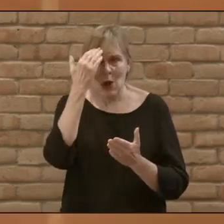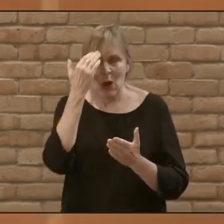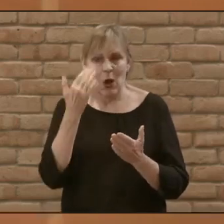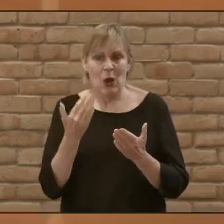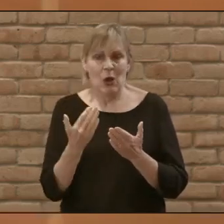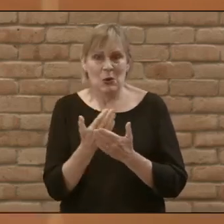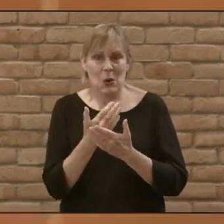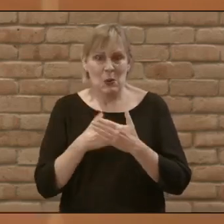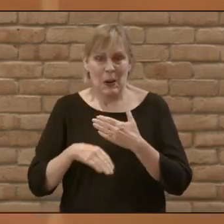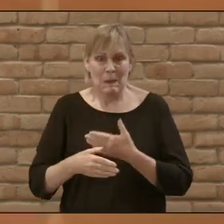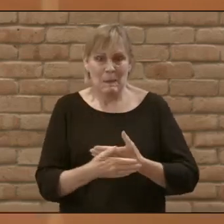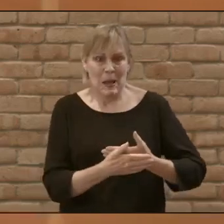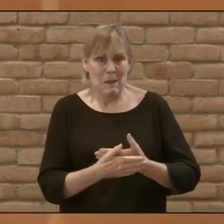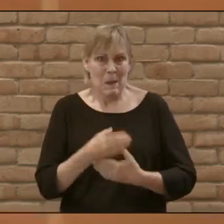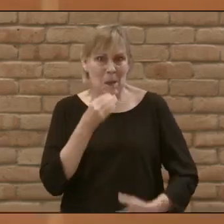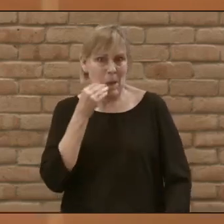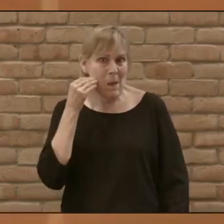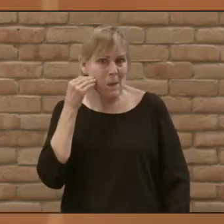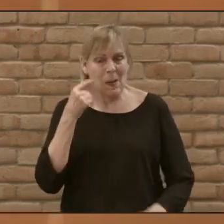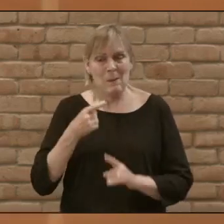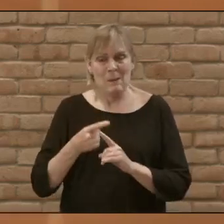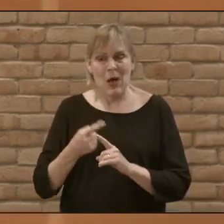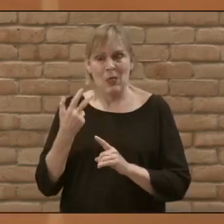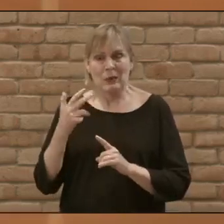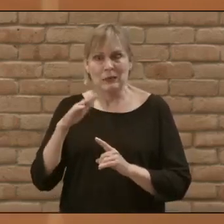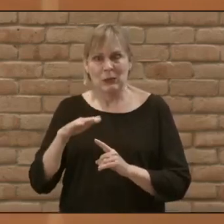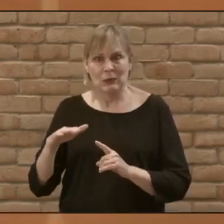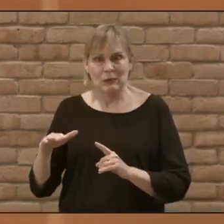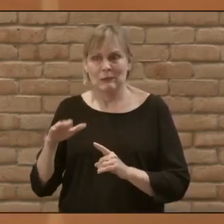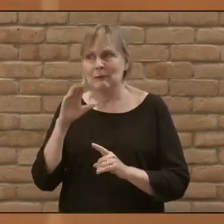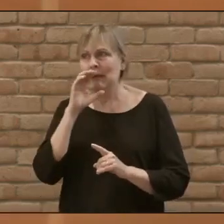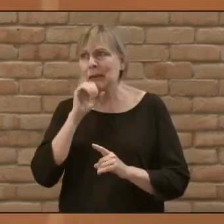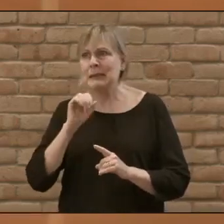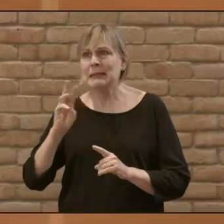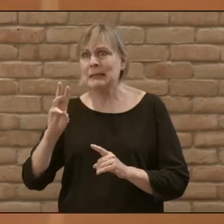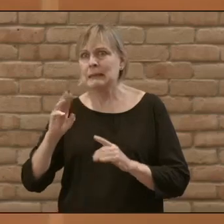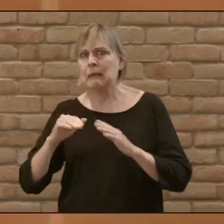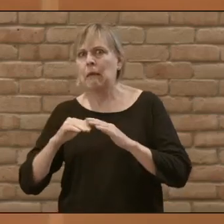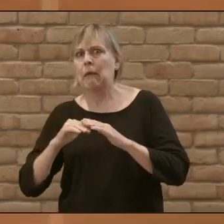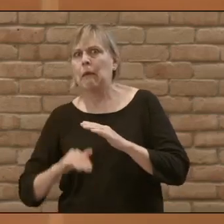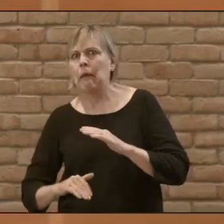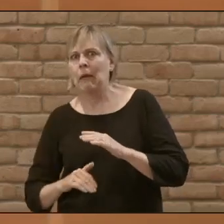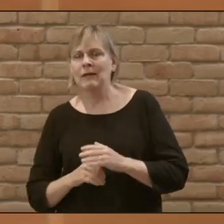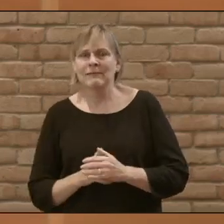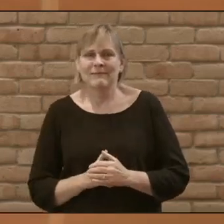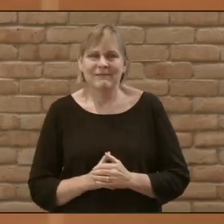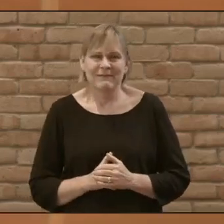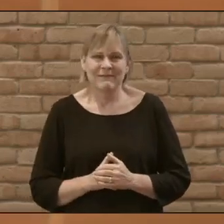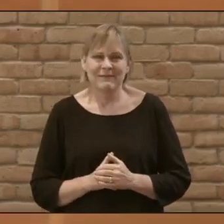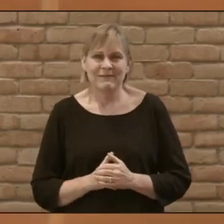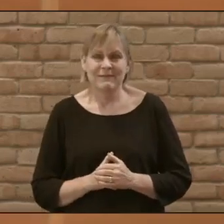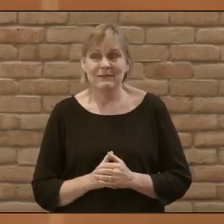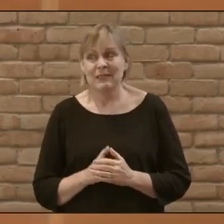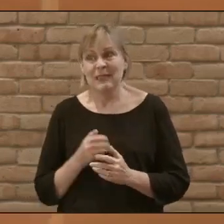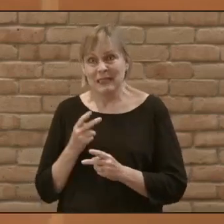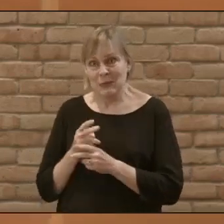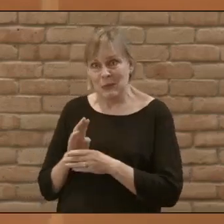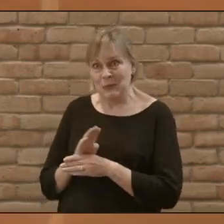newborn at home, as well as three other kids, all under the age of six. So things are busy.